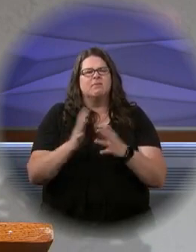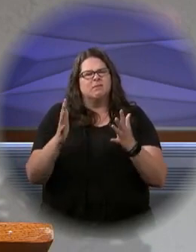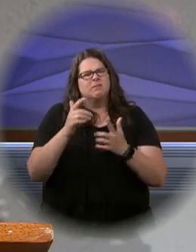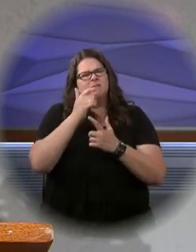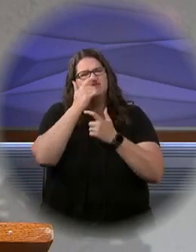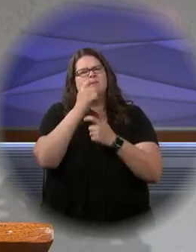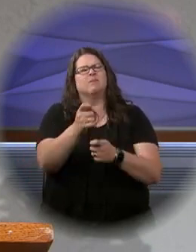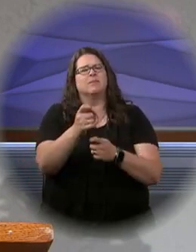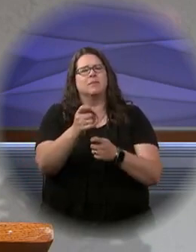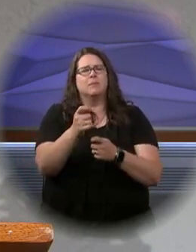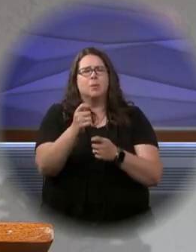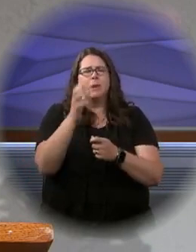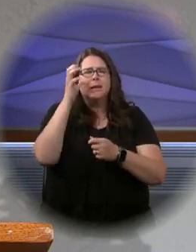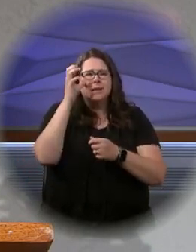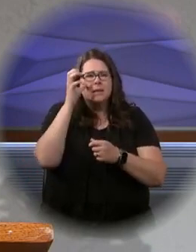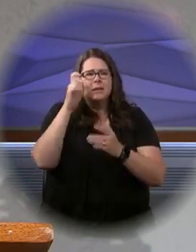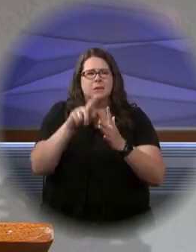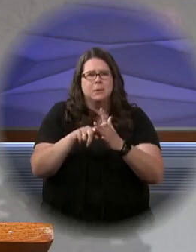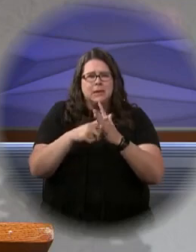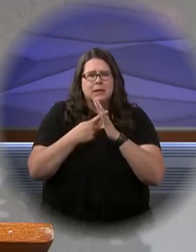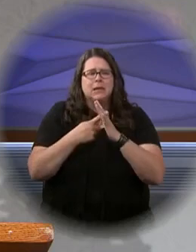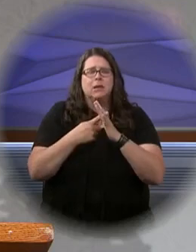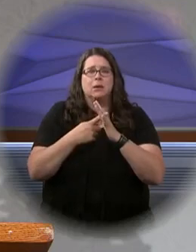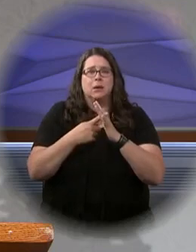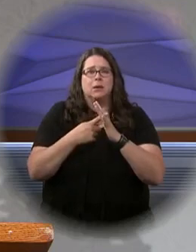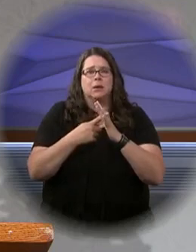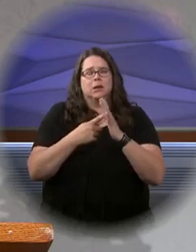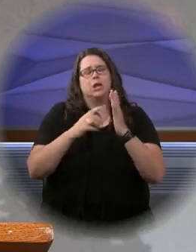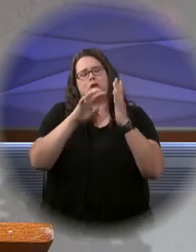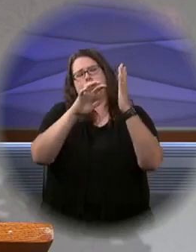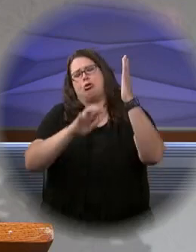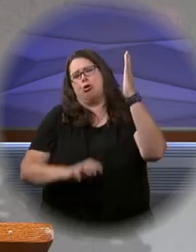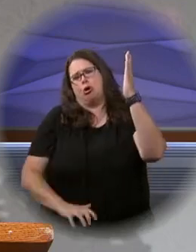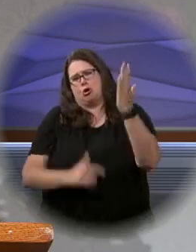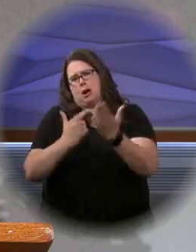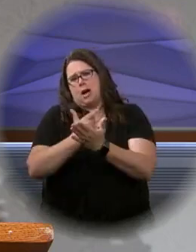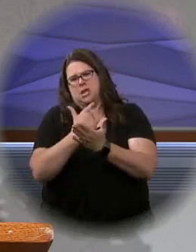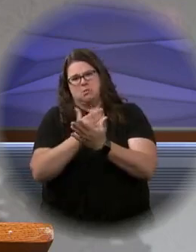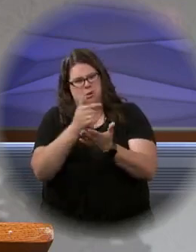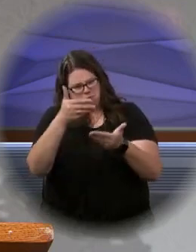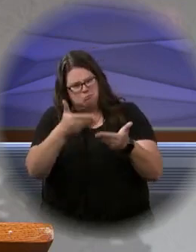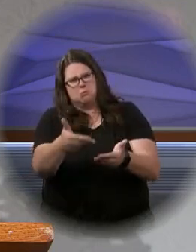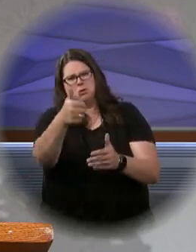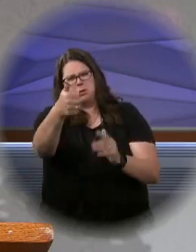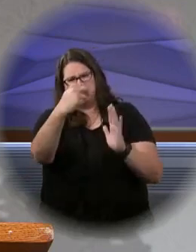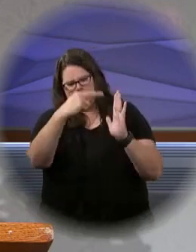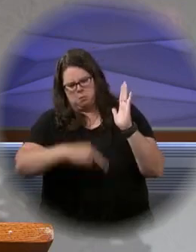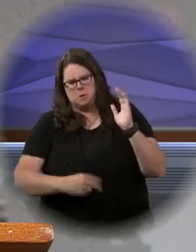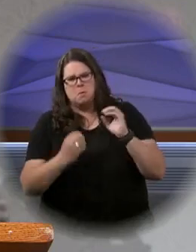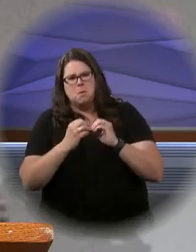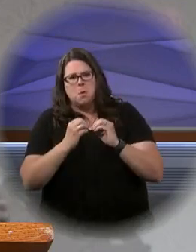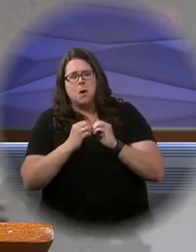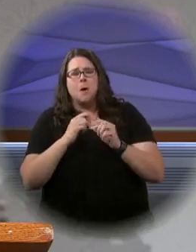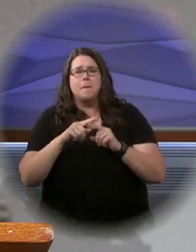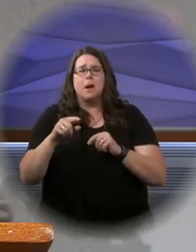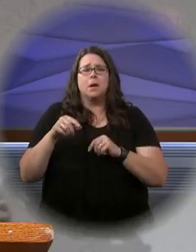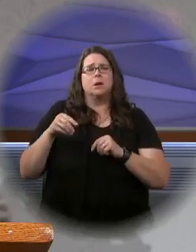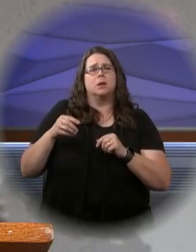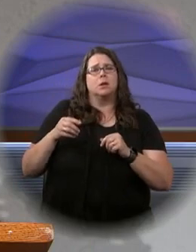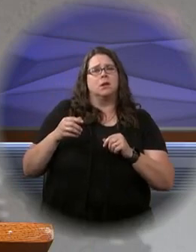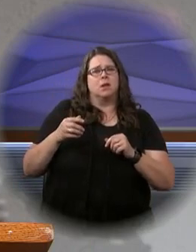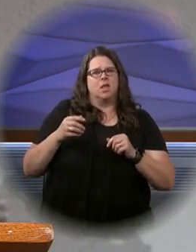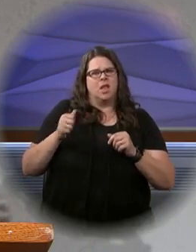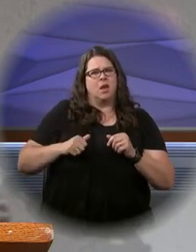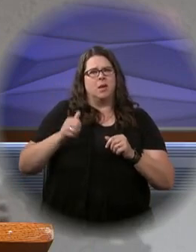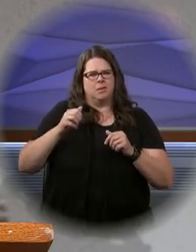interesting when we listen to the beginnings and there's a much longer gospel today that you're welcome to read, but the sower is pretty